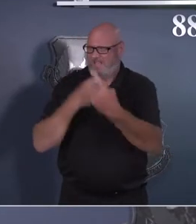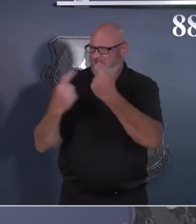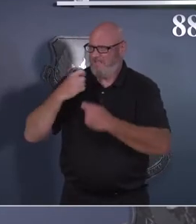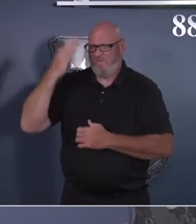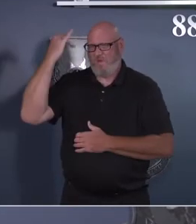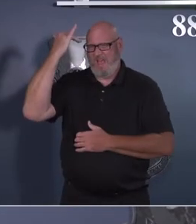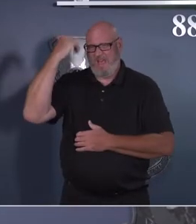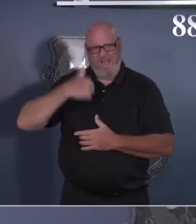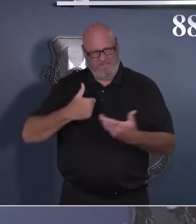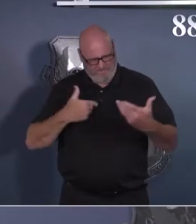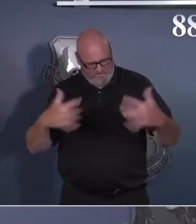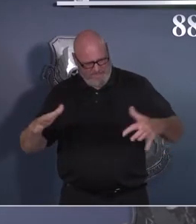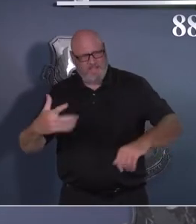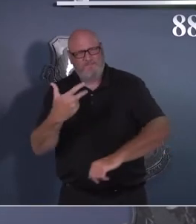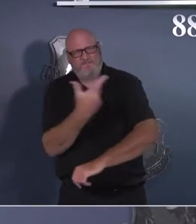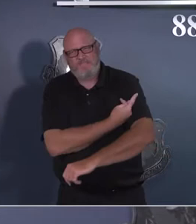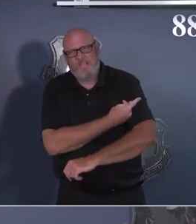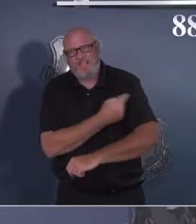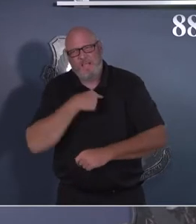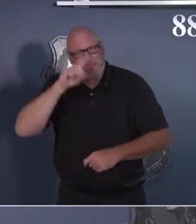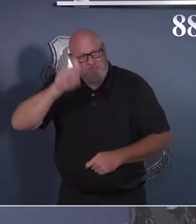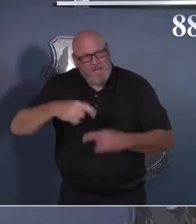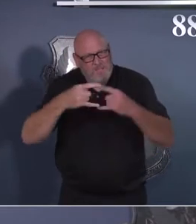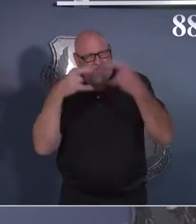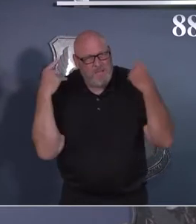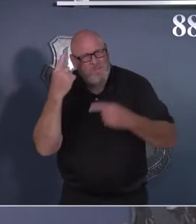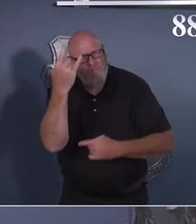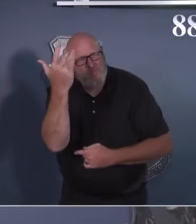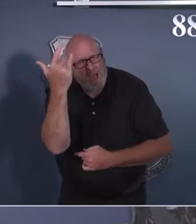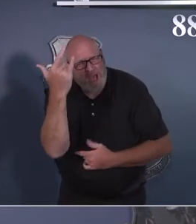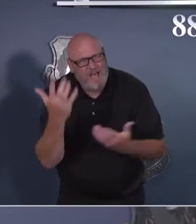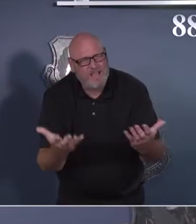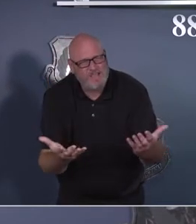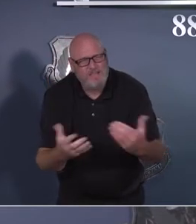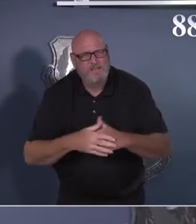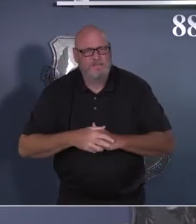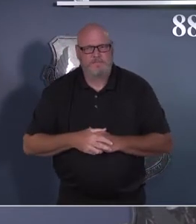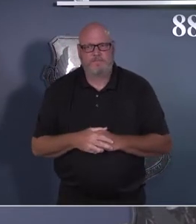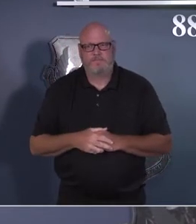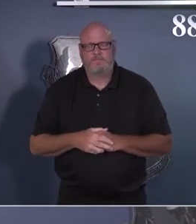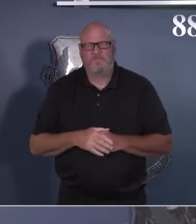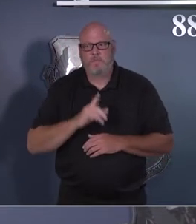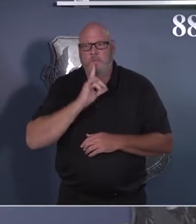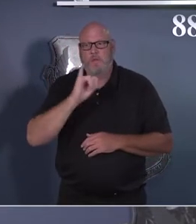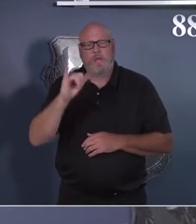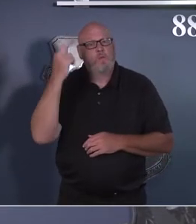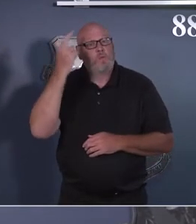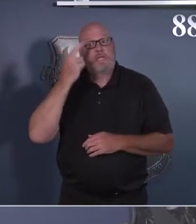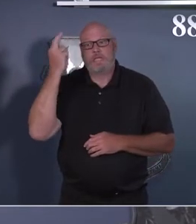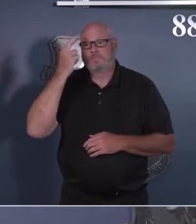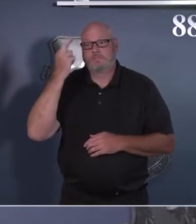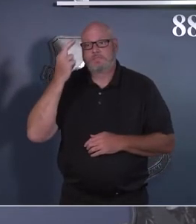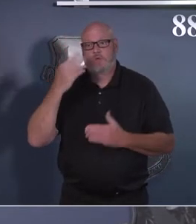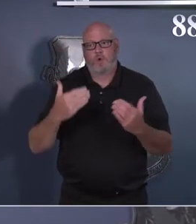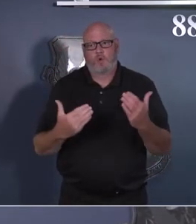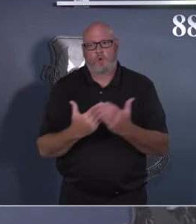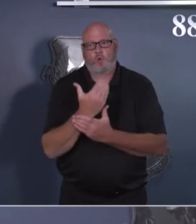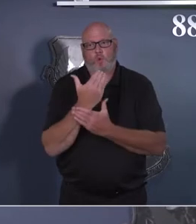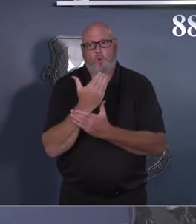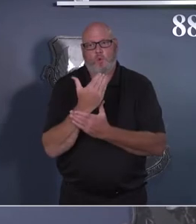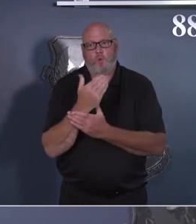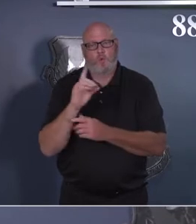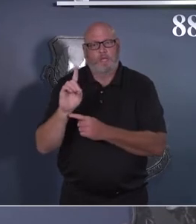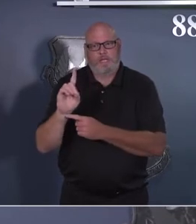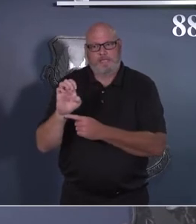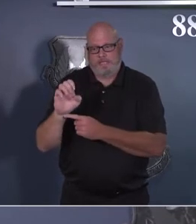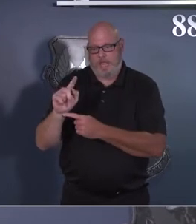have to wear a mask in this current environment? And that's mainly to do with the Delta variant. Data has